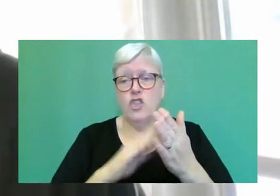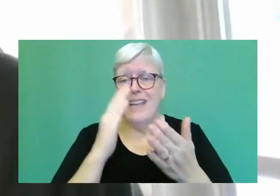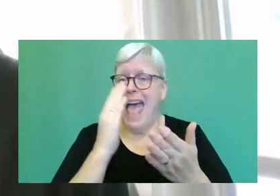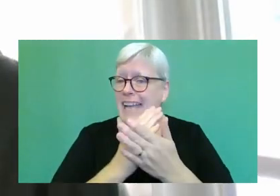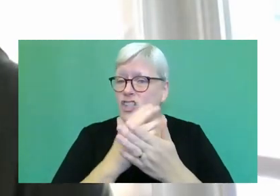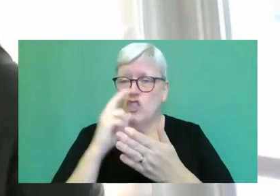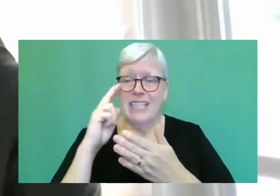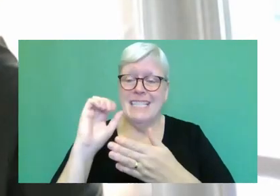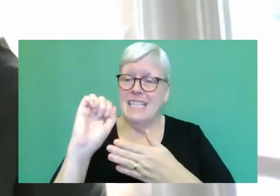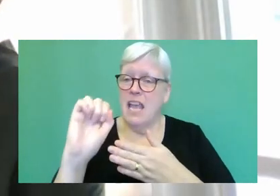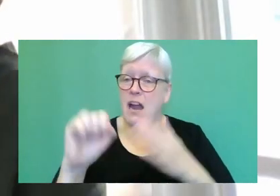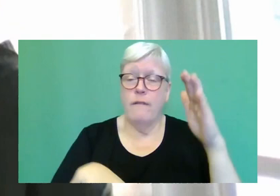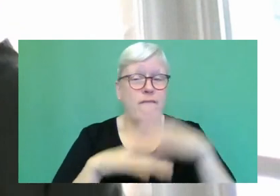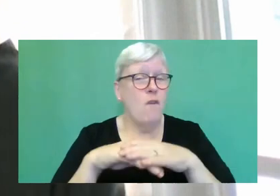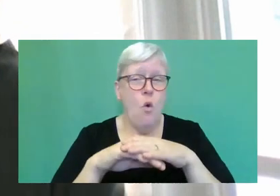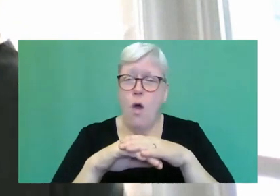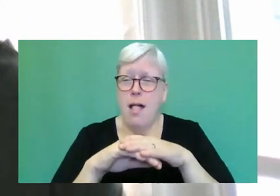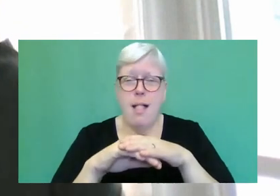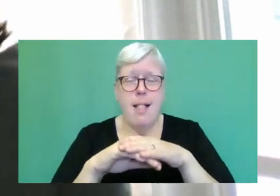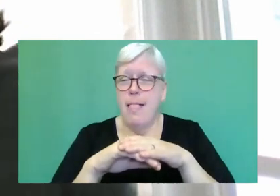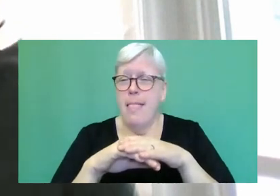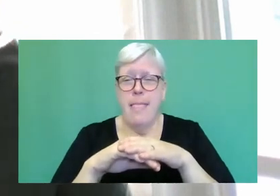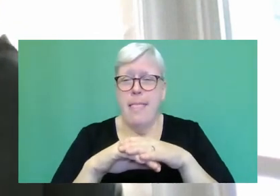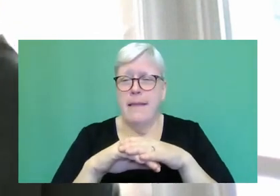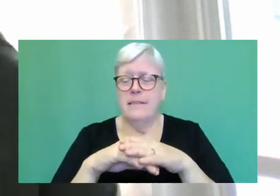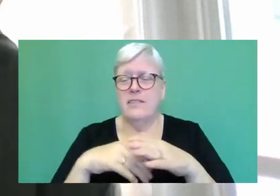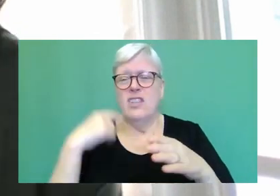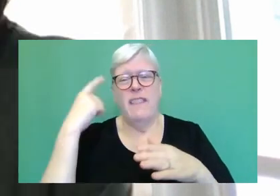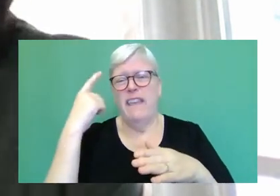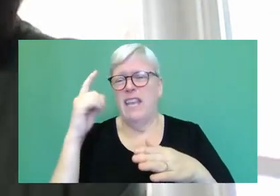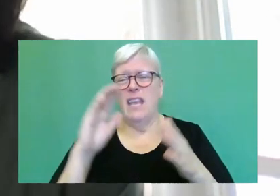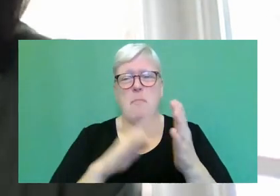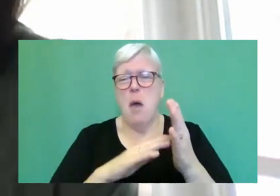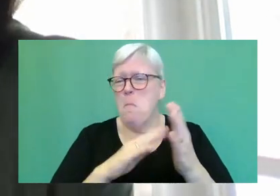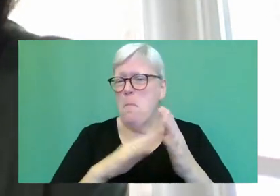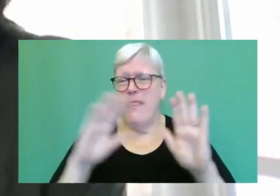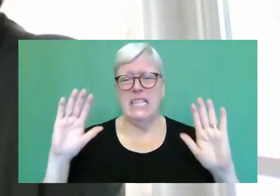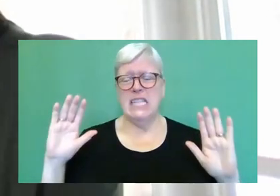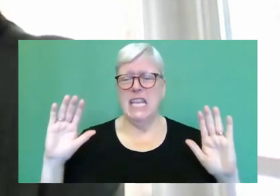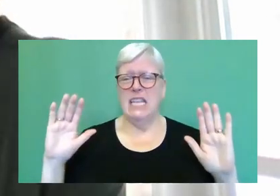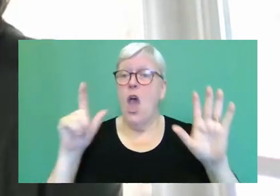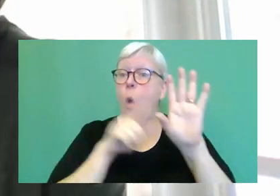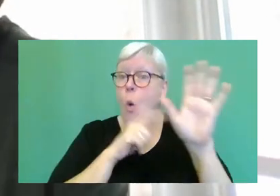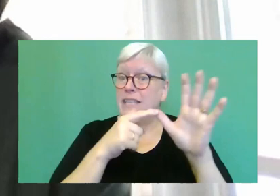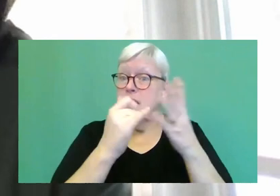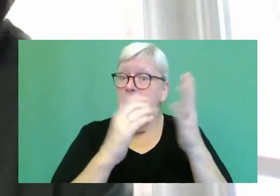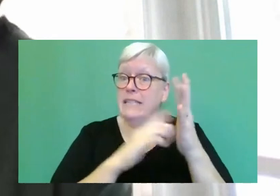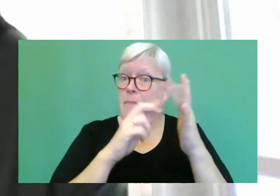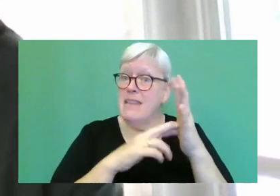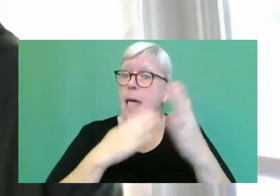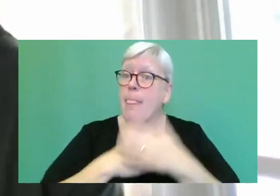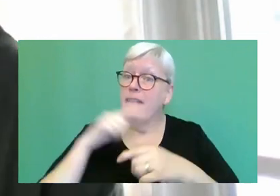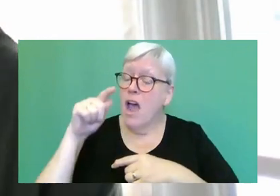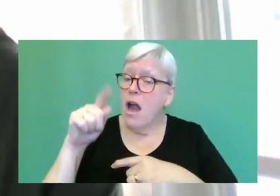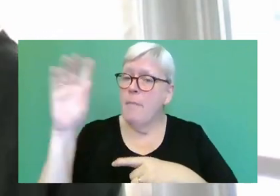in her full sense as an actual person. She's just marring. Yasmin loves her, but she's marring the kitchen